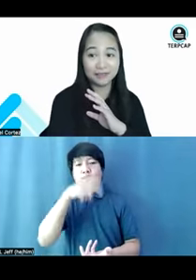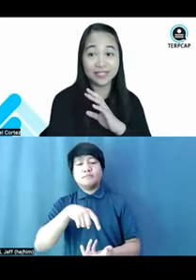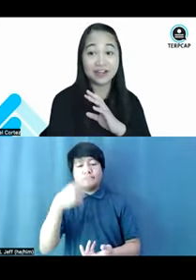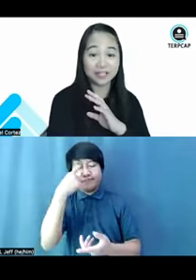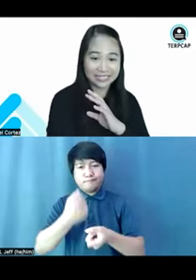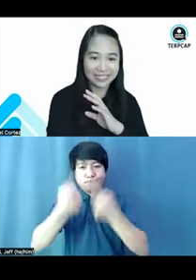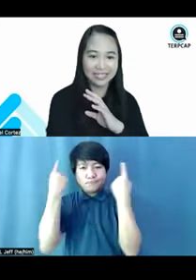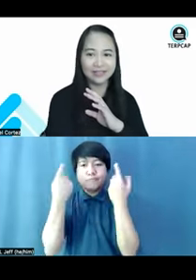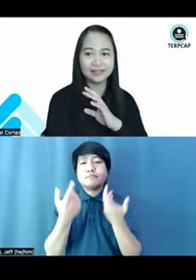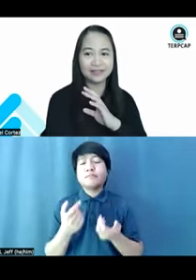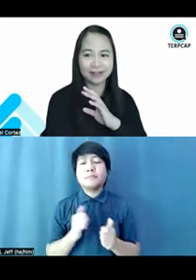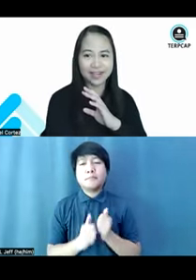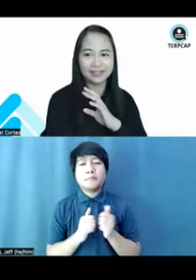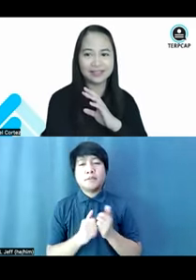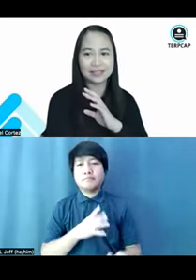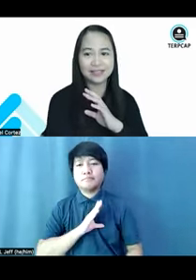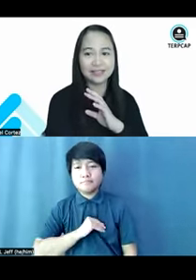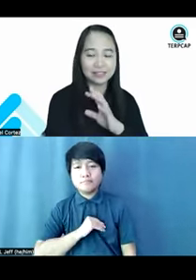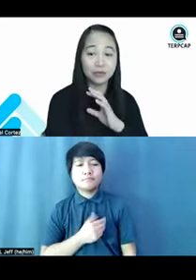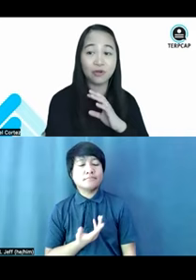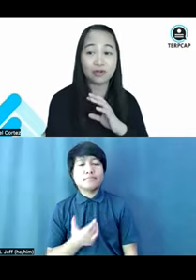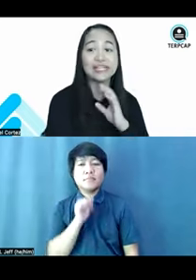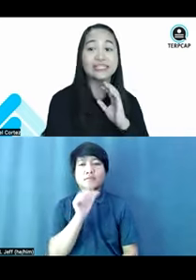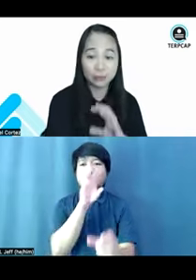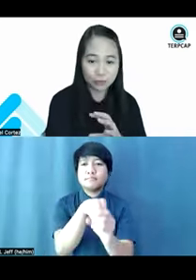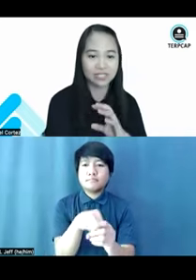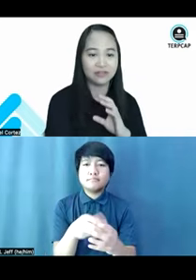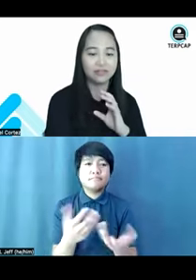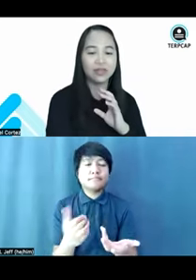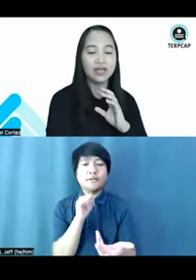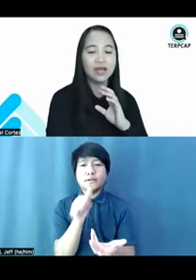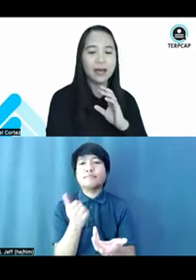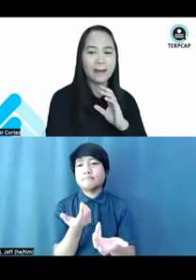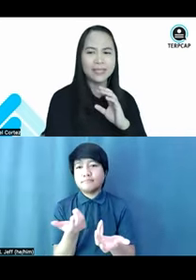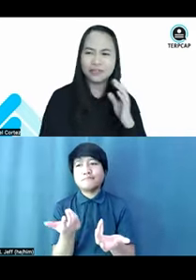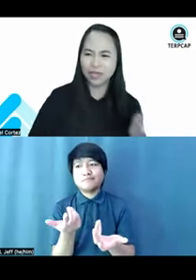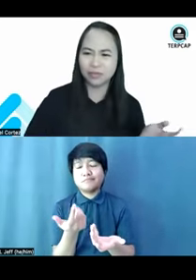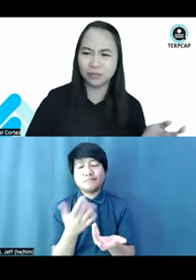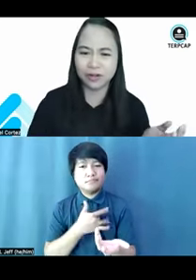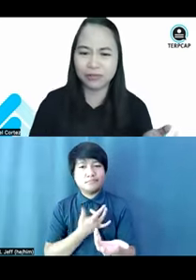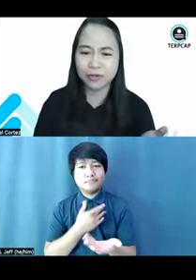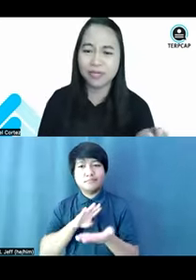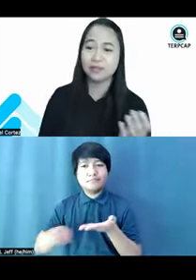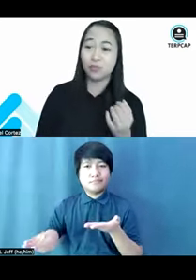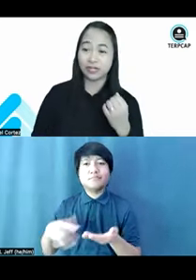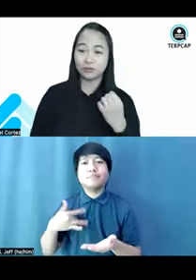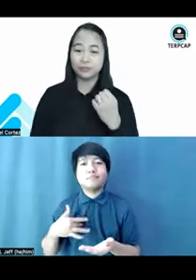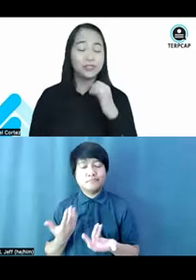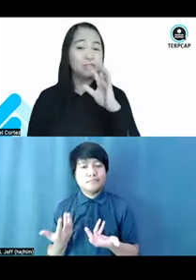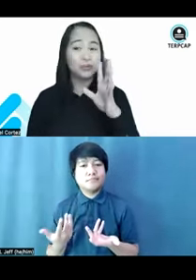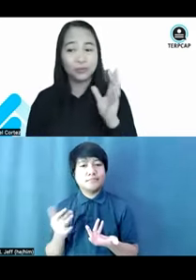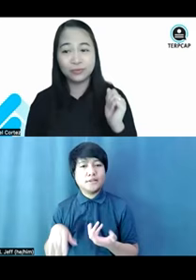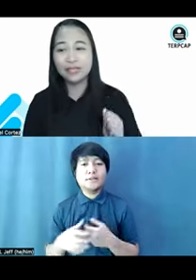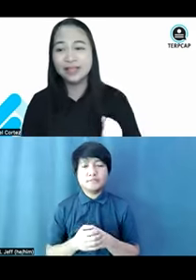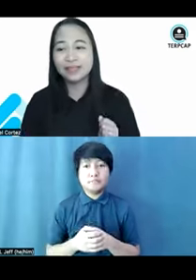quite disheartening, right? It's no longer inclusive. Even with our recommended wardrobe,